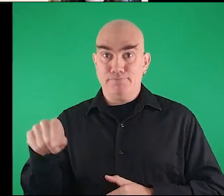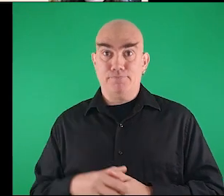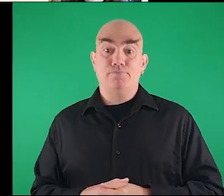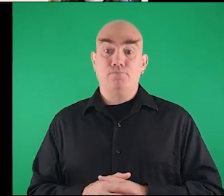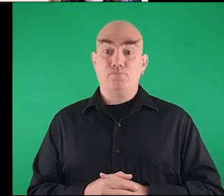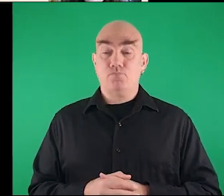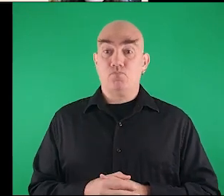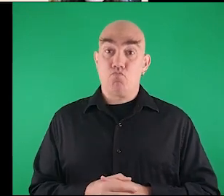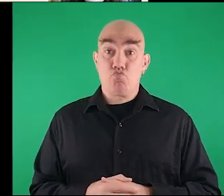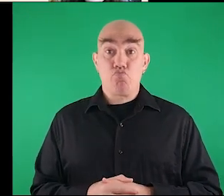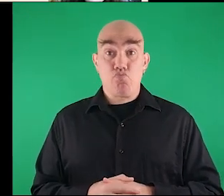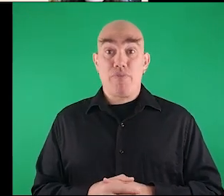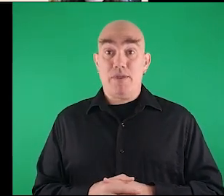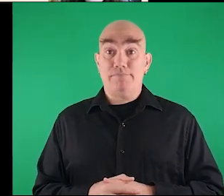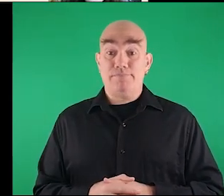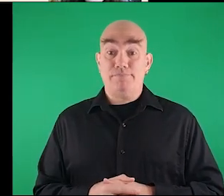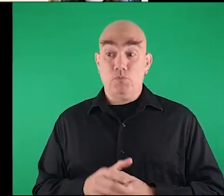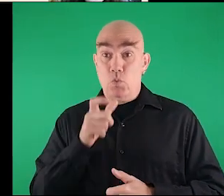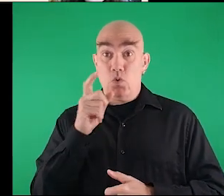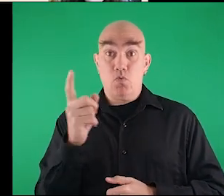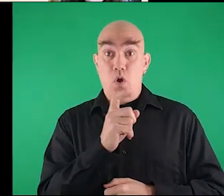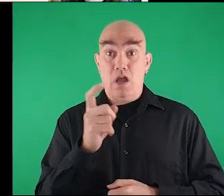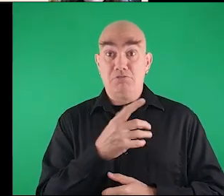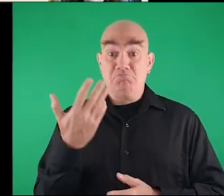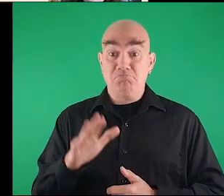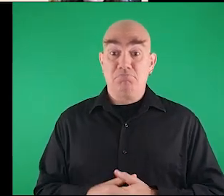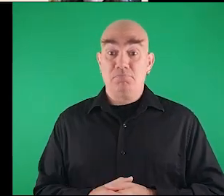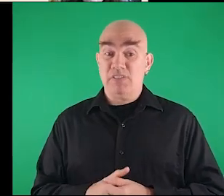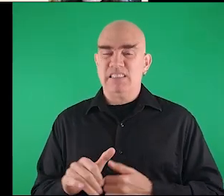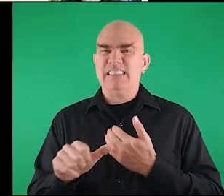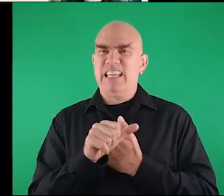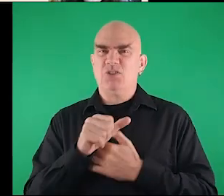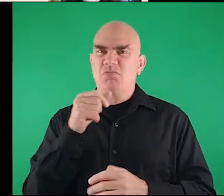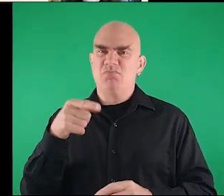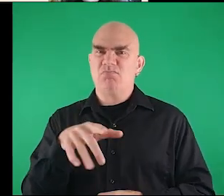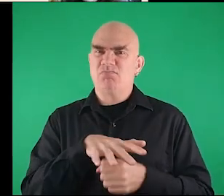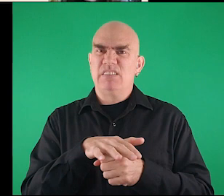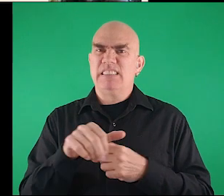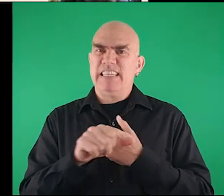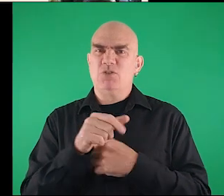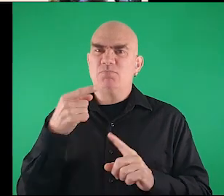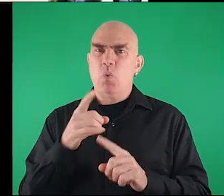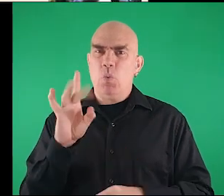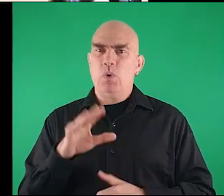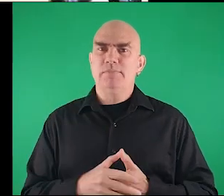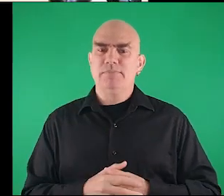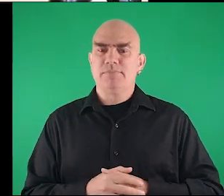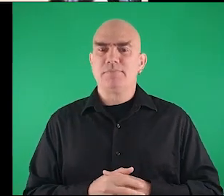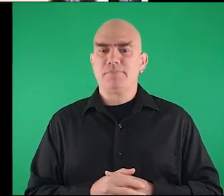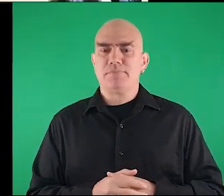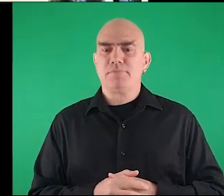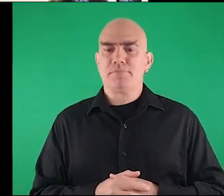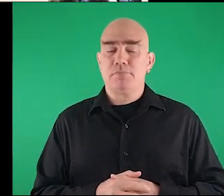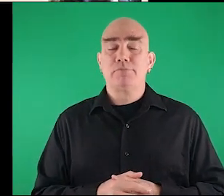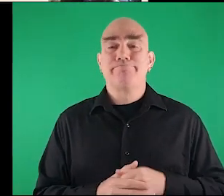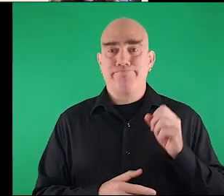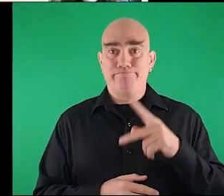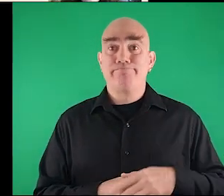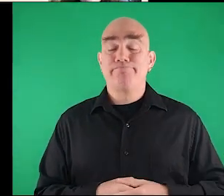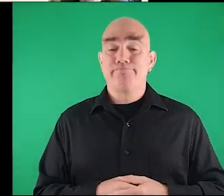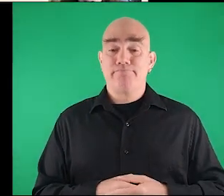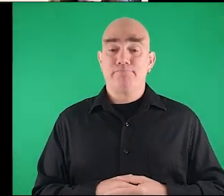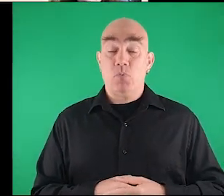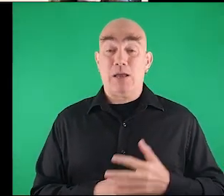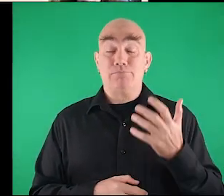the the visibility of crossing people that is it's a very dangerous point okay